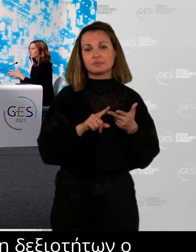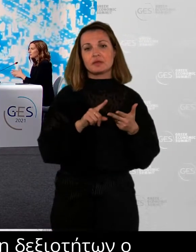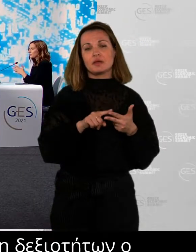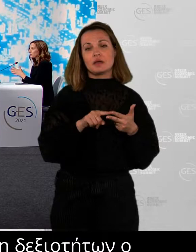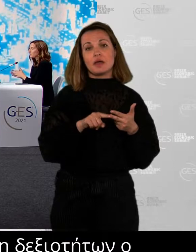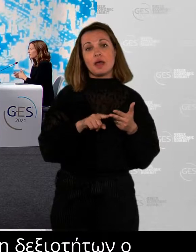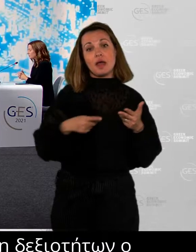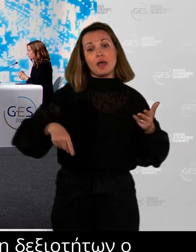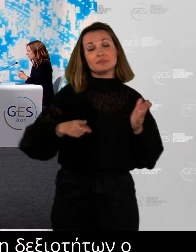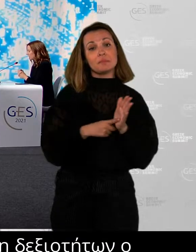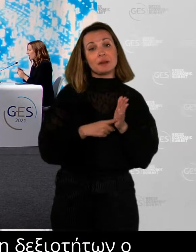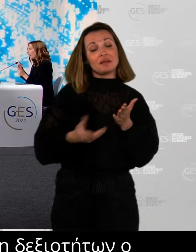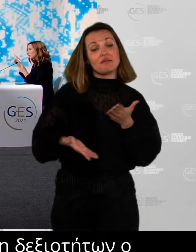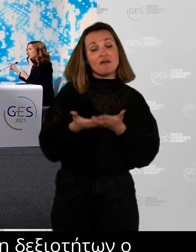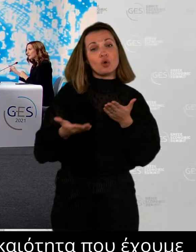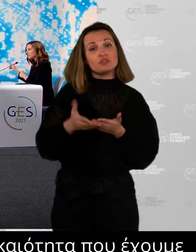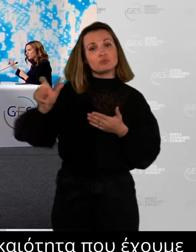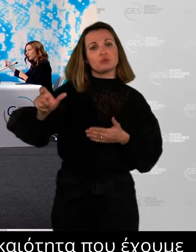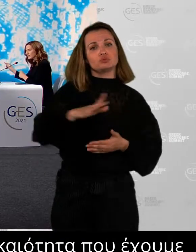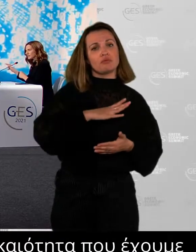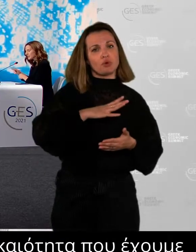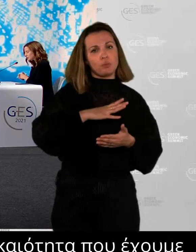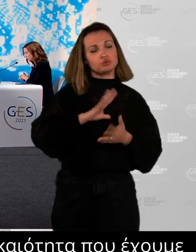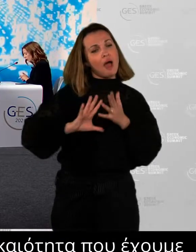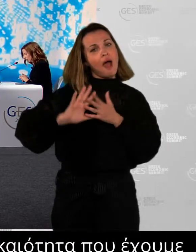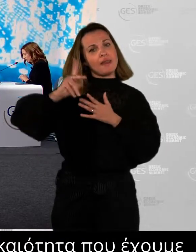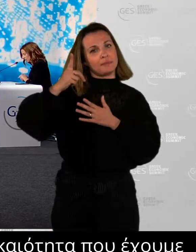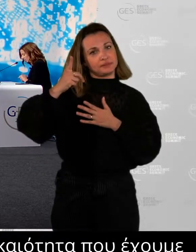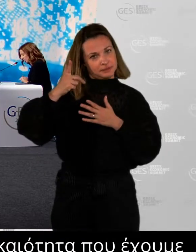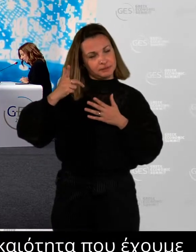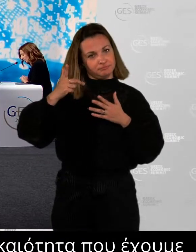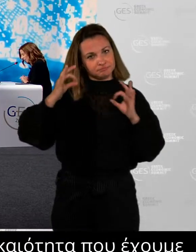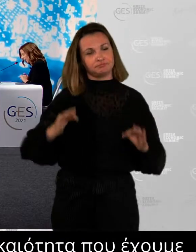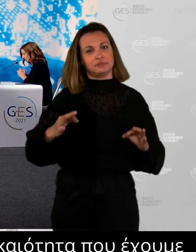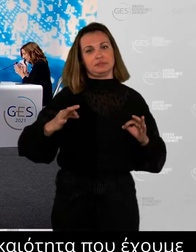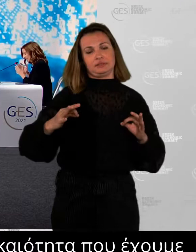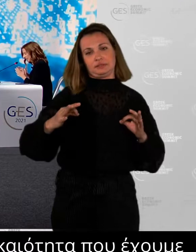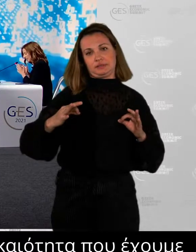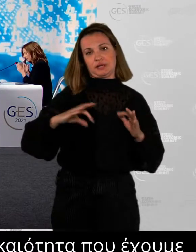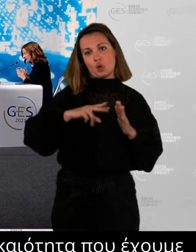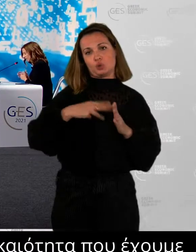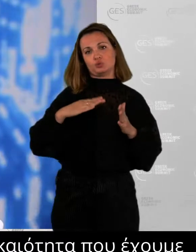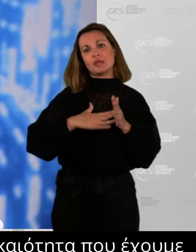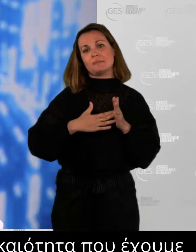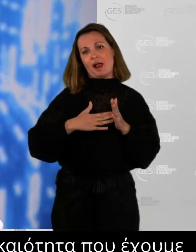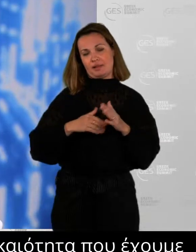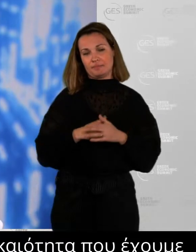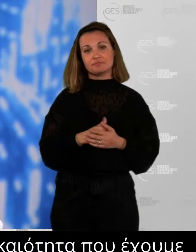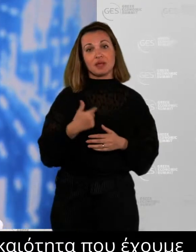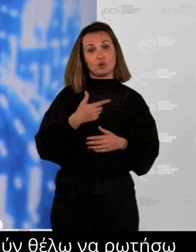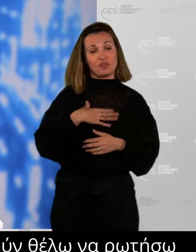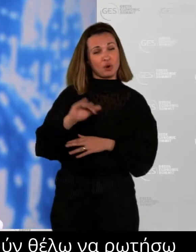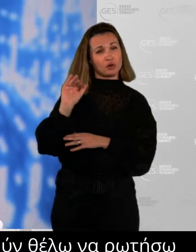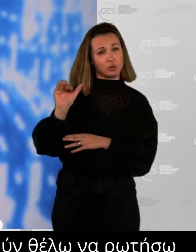an ever-changing work environment. So I would like to ask Steven about the upskilling and reskilling and whether